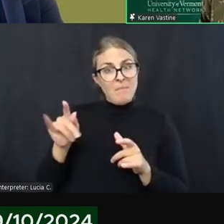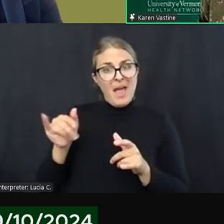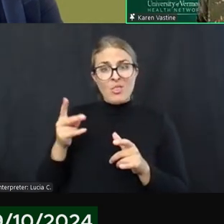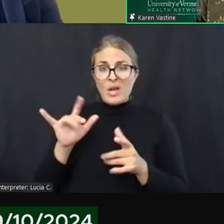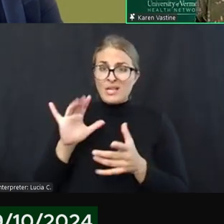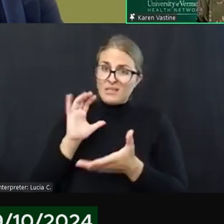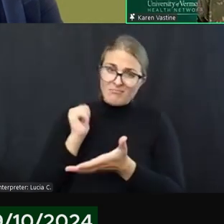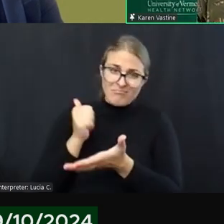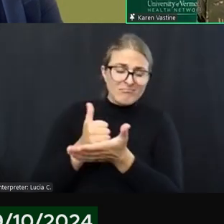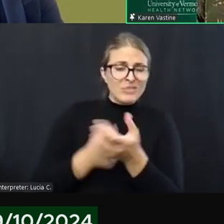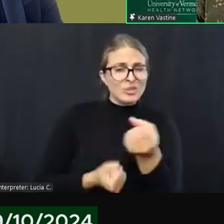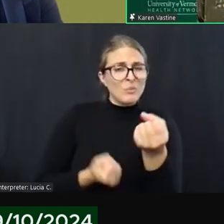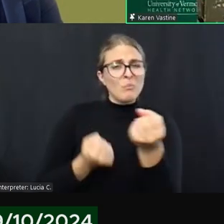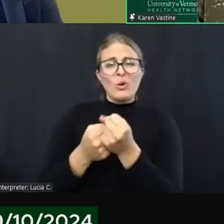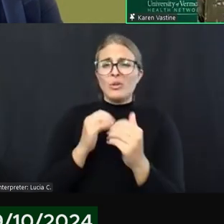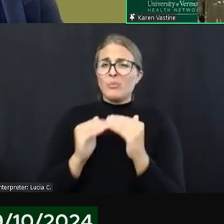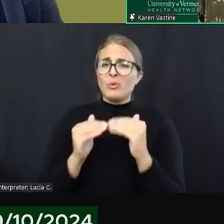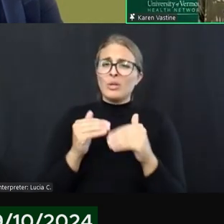thank you, Katie. Katie.